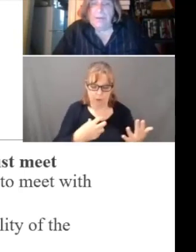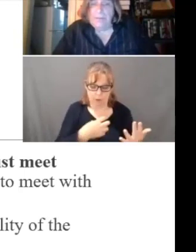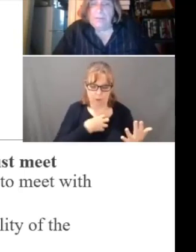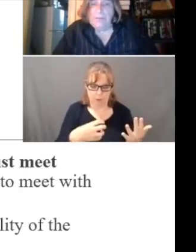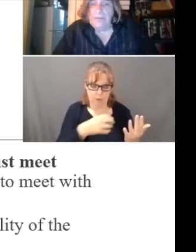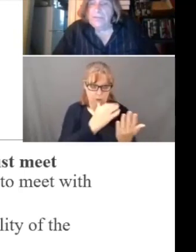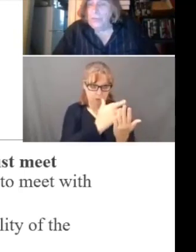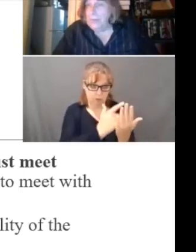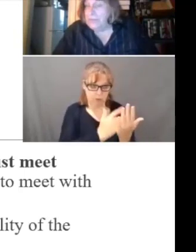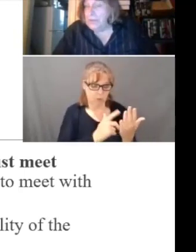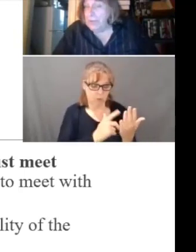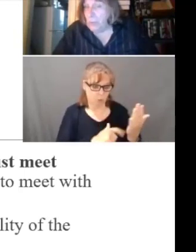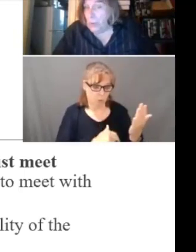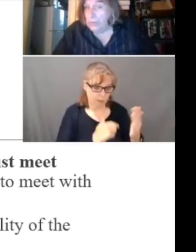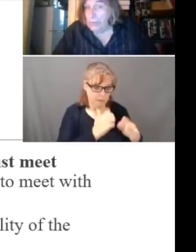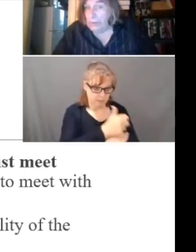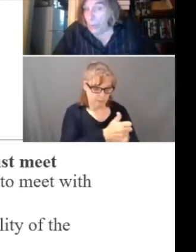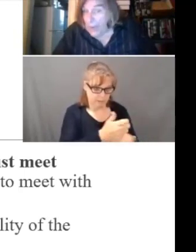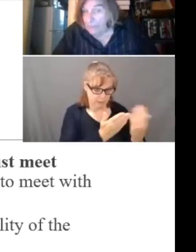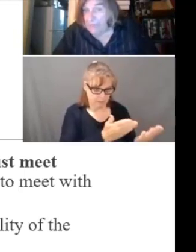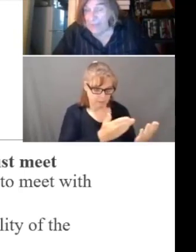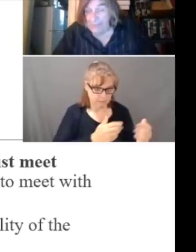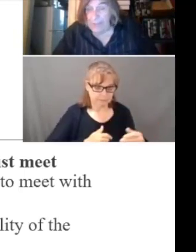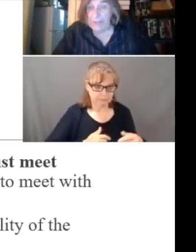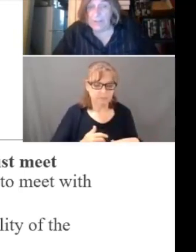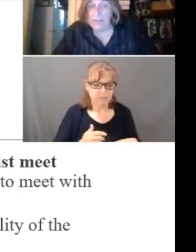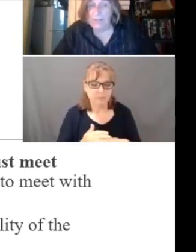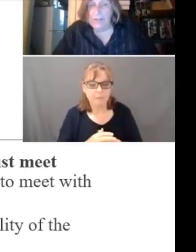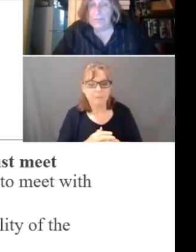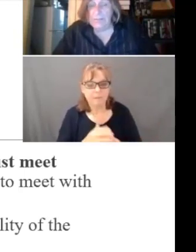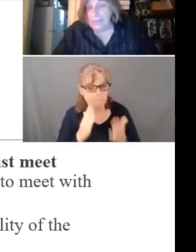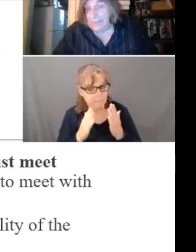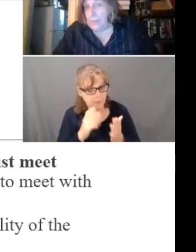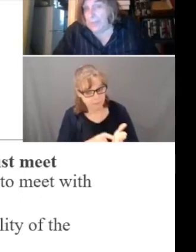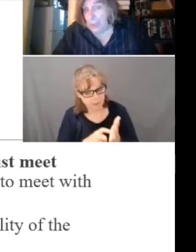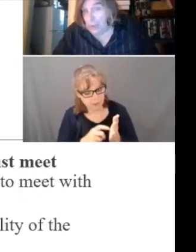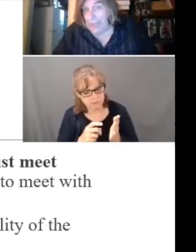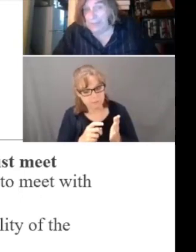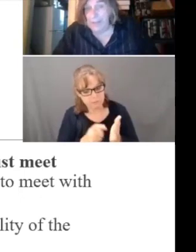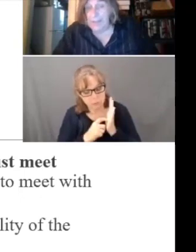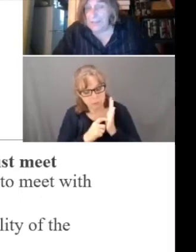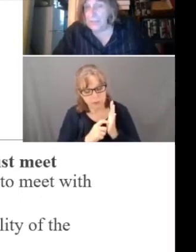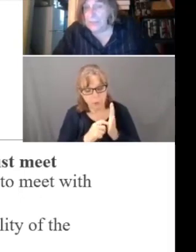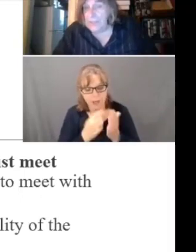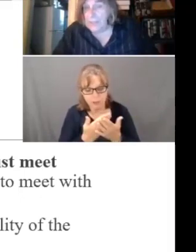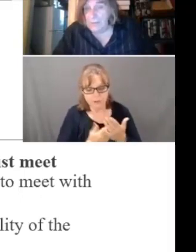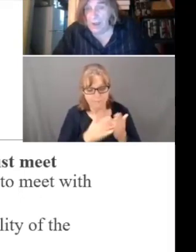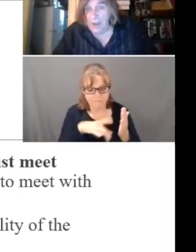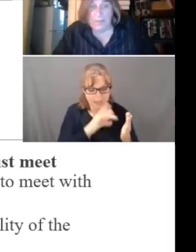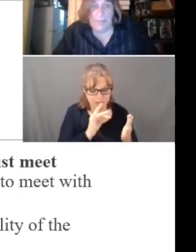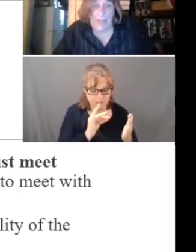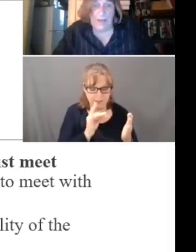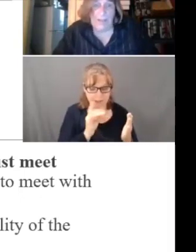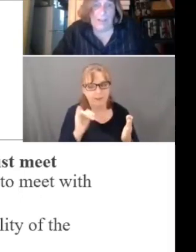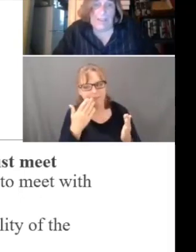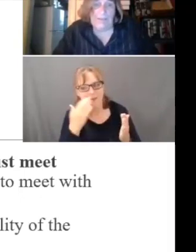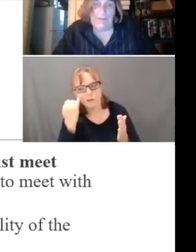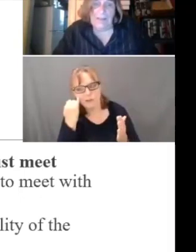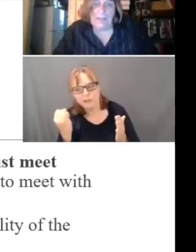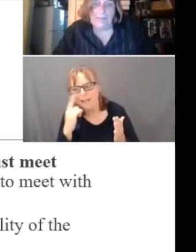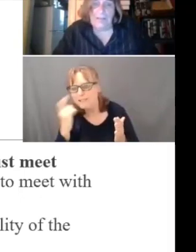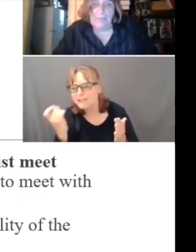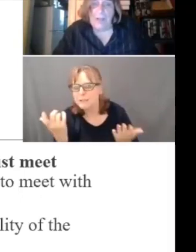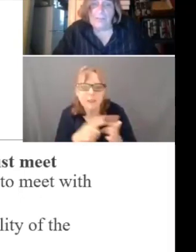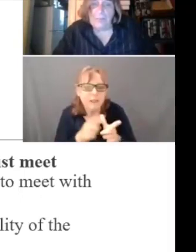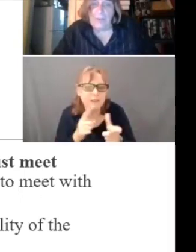not there are disagreements that require fact-finding, which I think would be a good idea because that's when you get to the heart of the matter, and